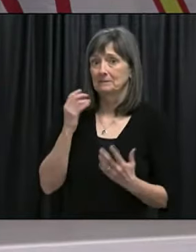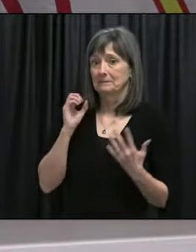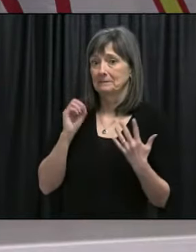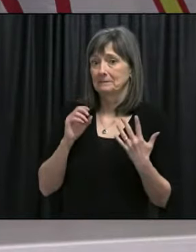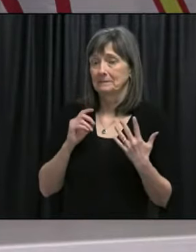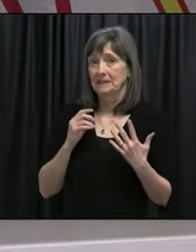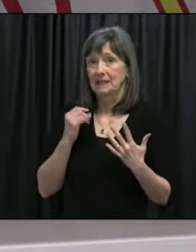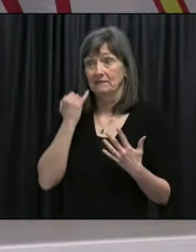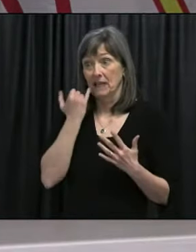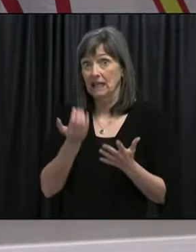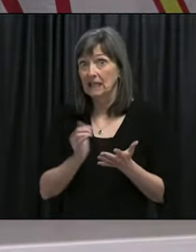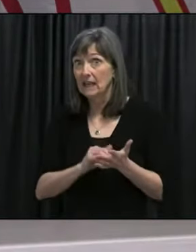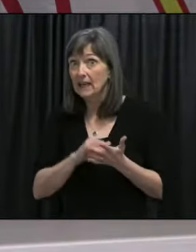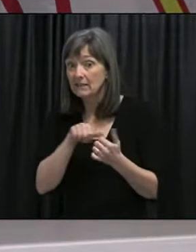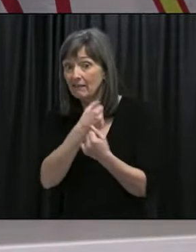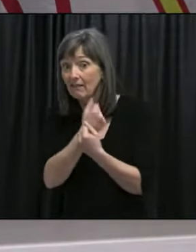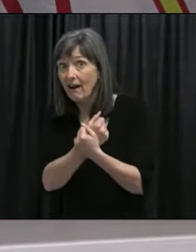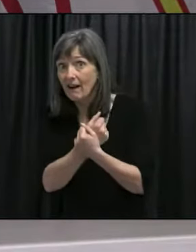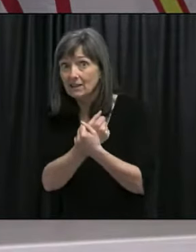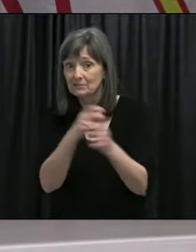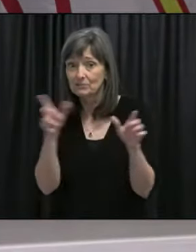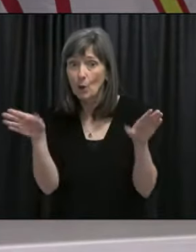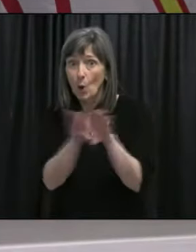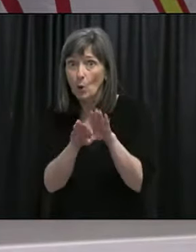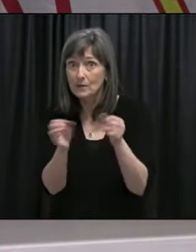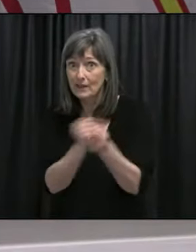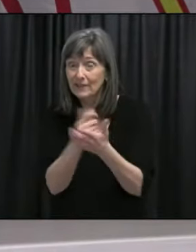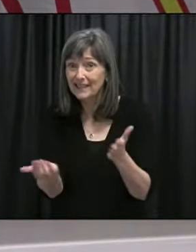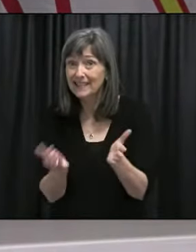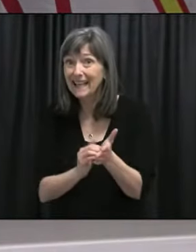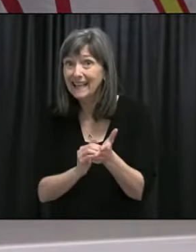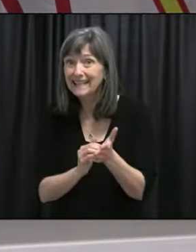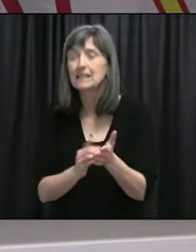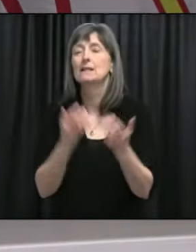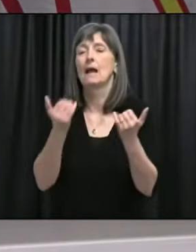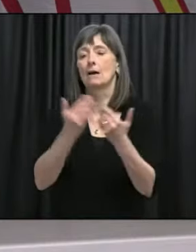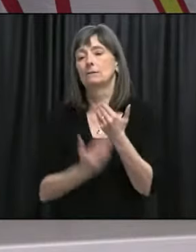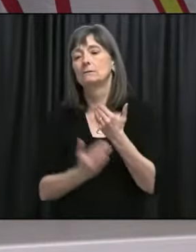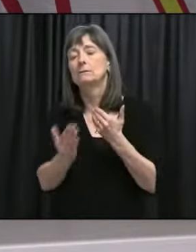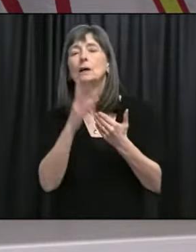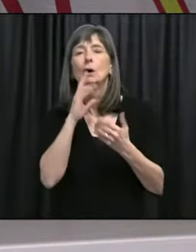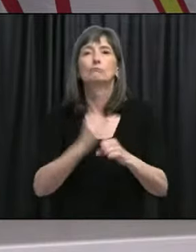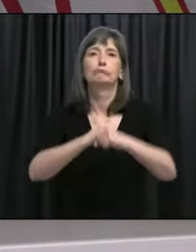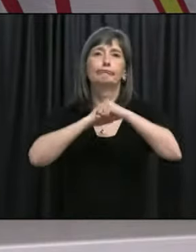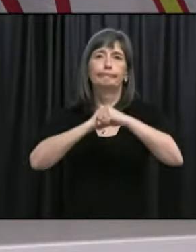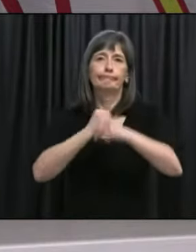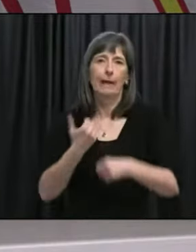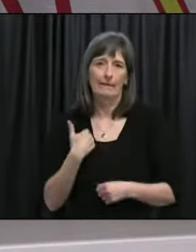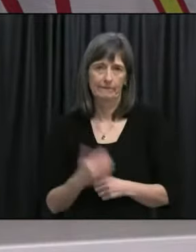heaven forbid, have to go into another lockdown, uh, you know, that those people are protected when they have to work.